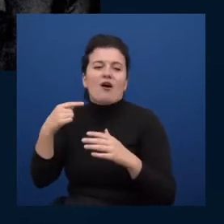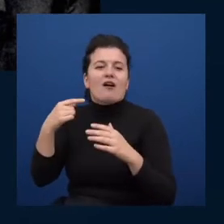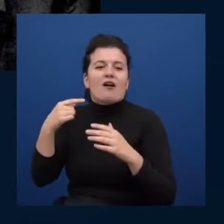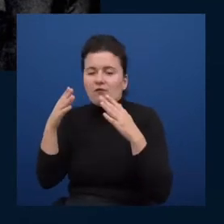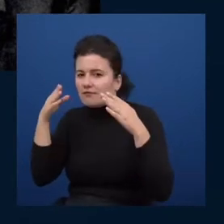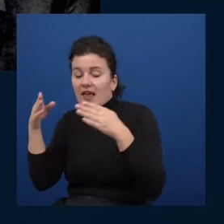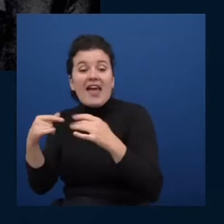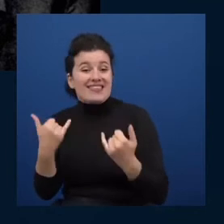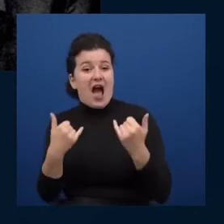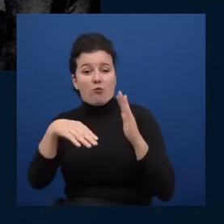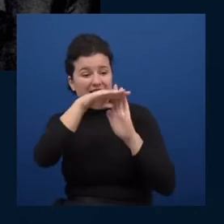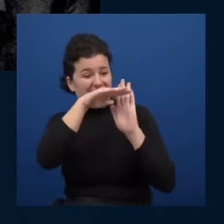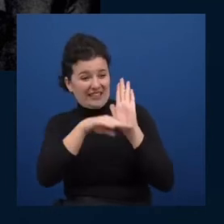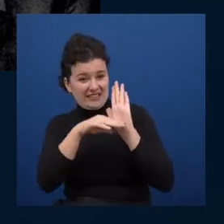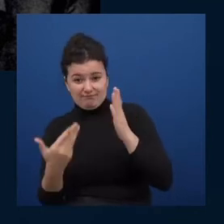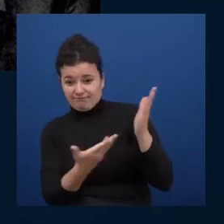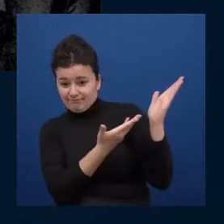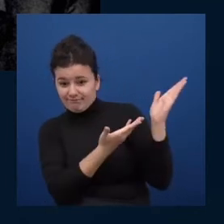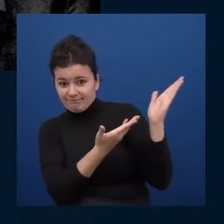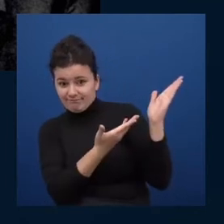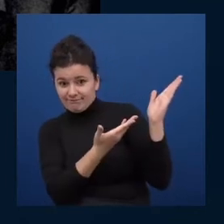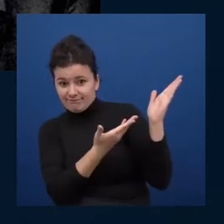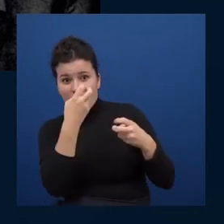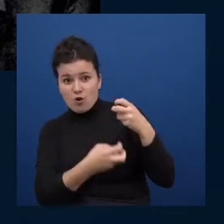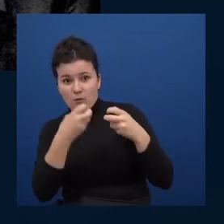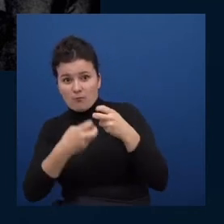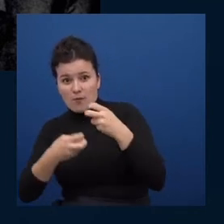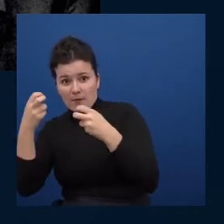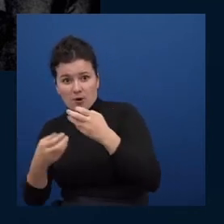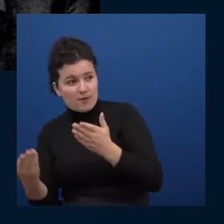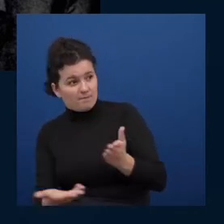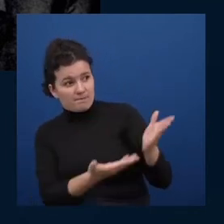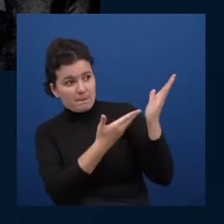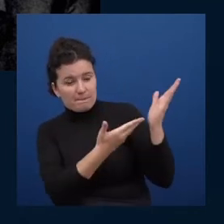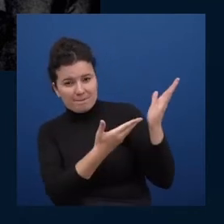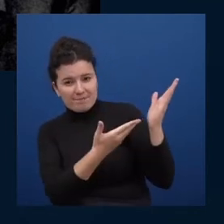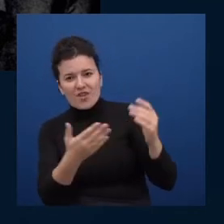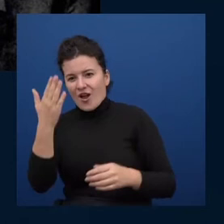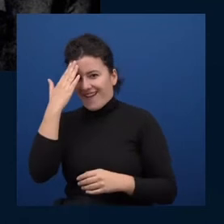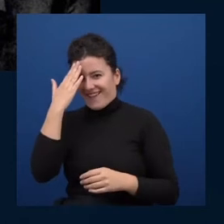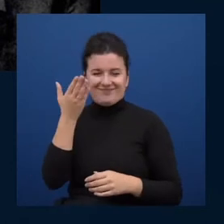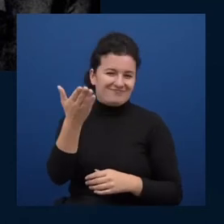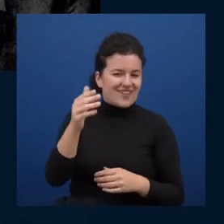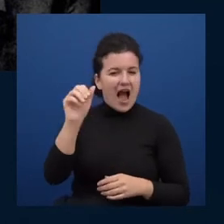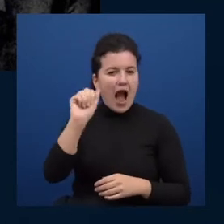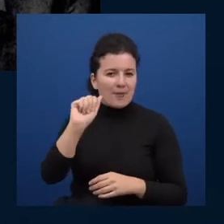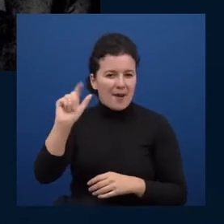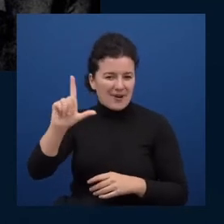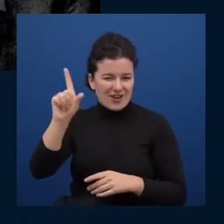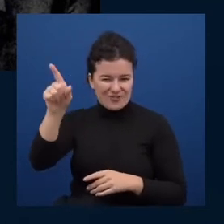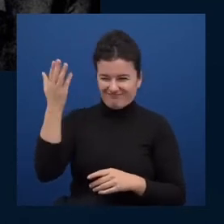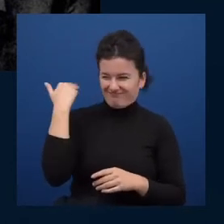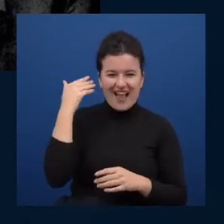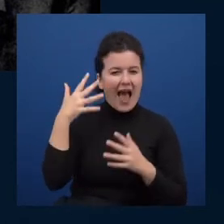these are all just random things to check and as the famous American president Abraham Lincoln said